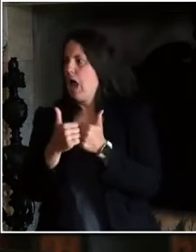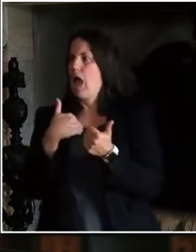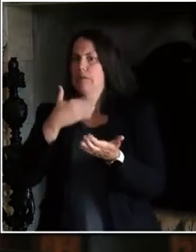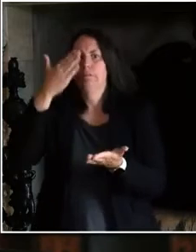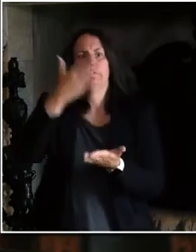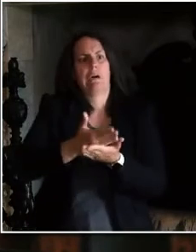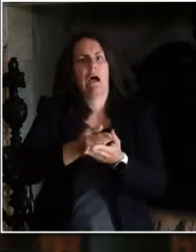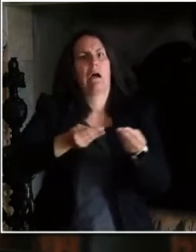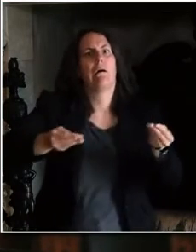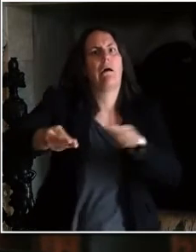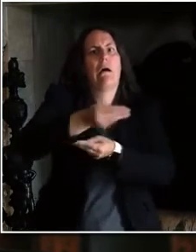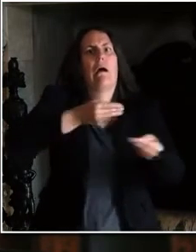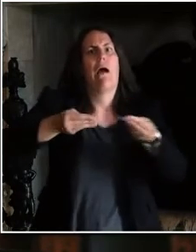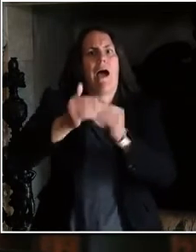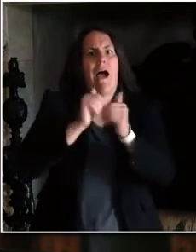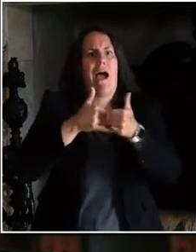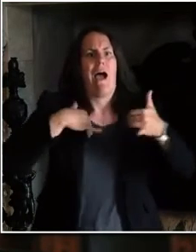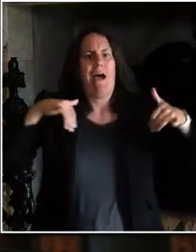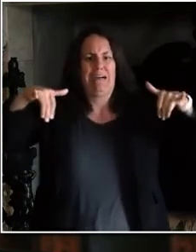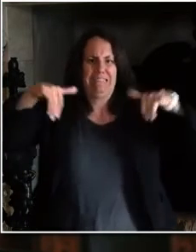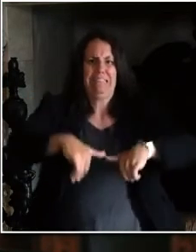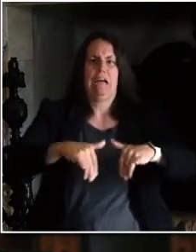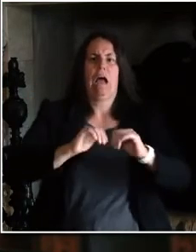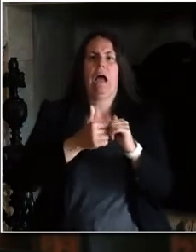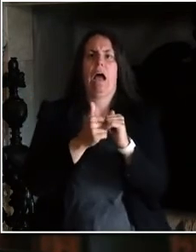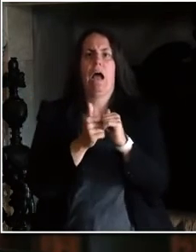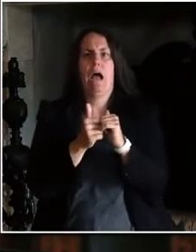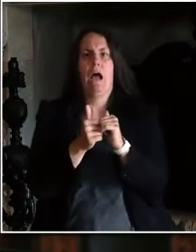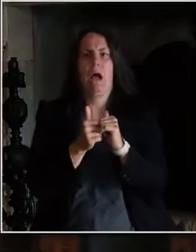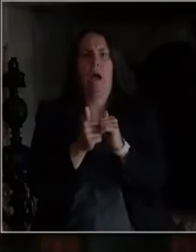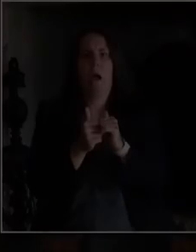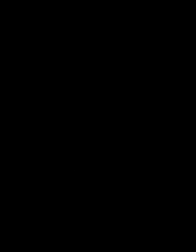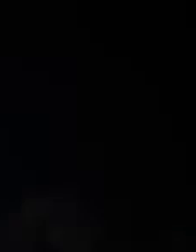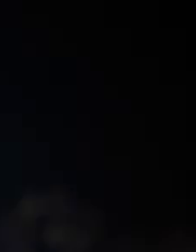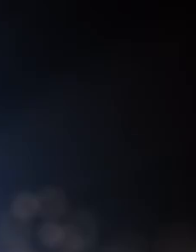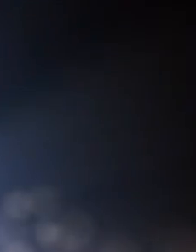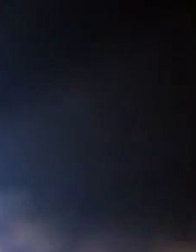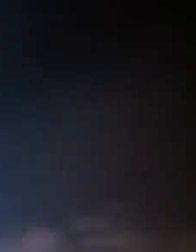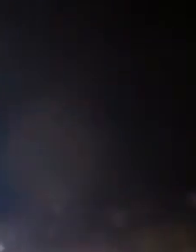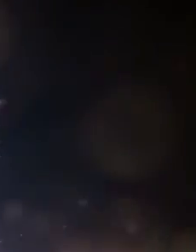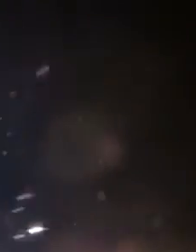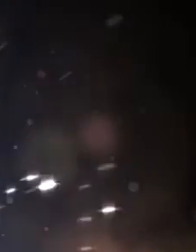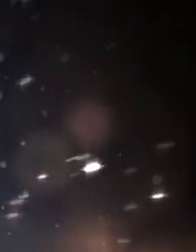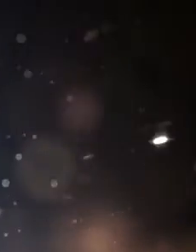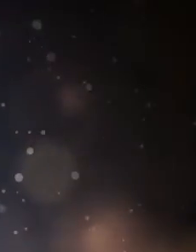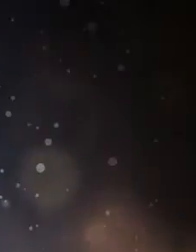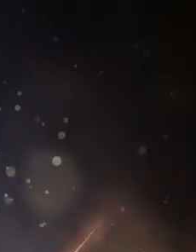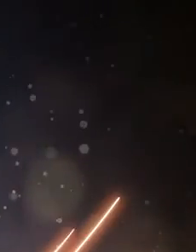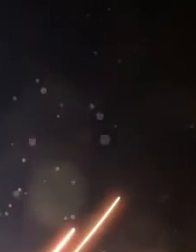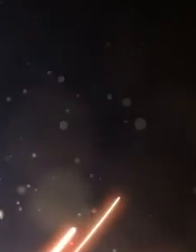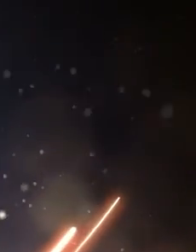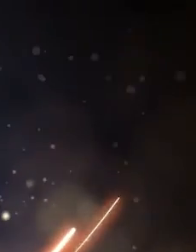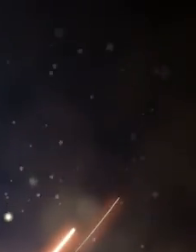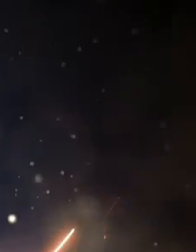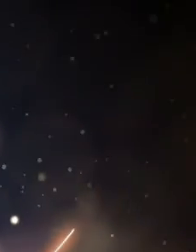it. It is the way we will get through this. It is really our only option. It is